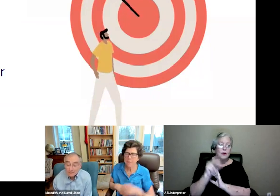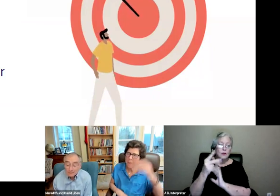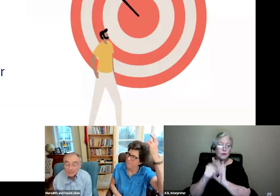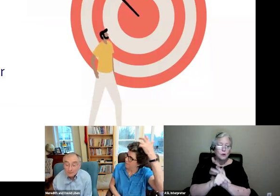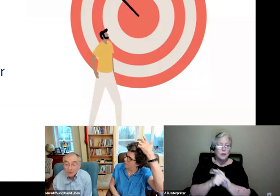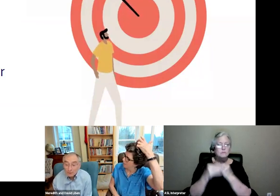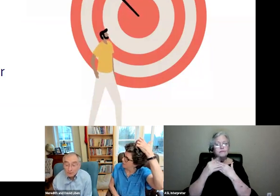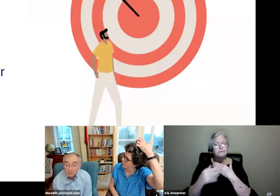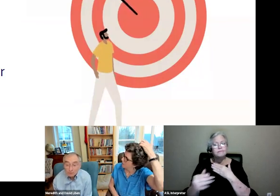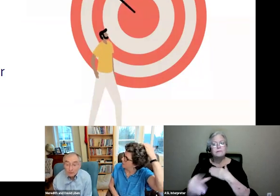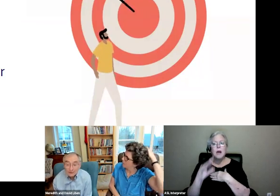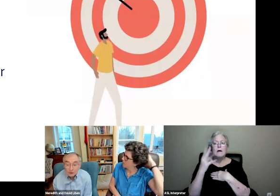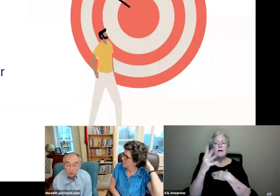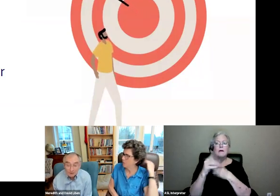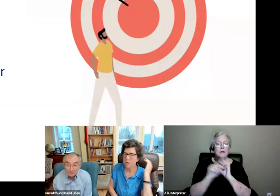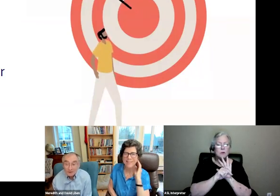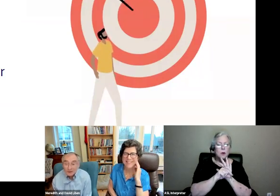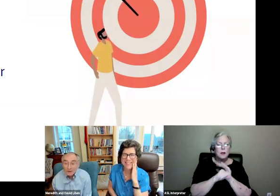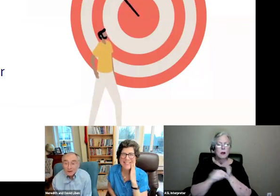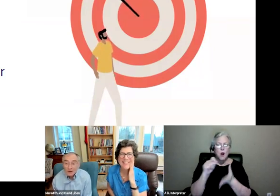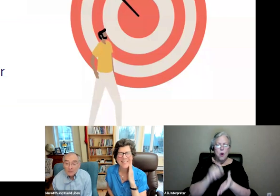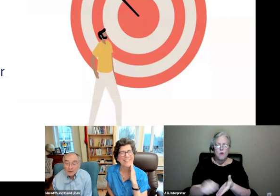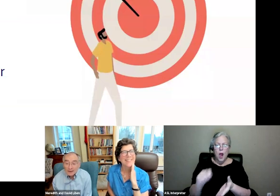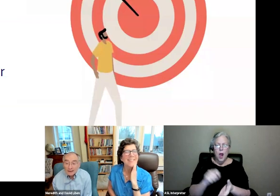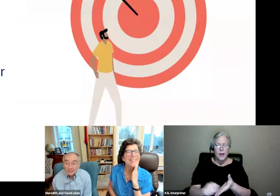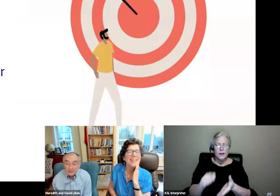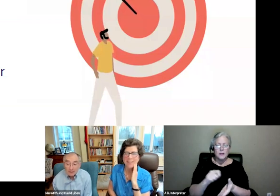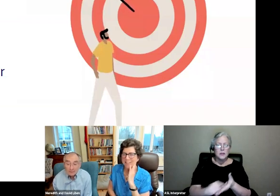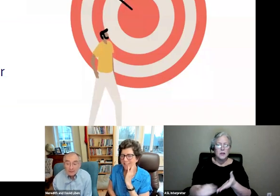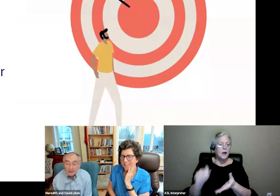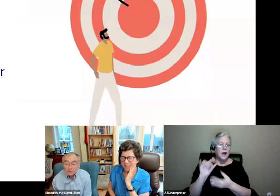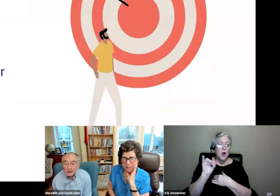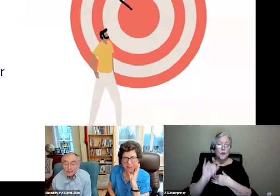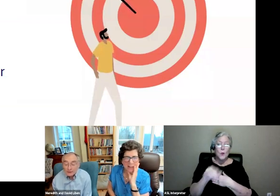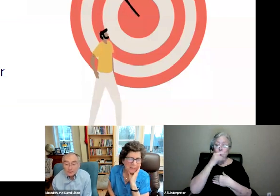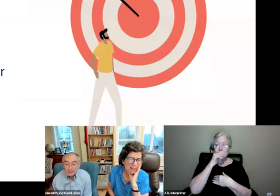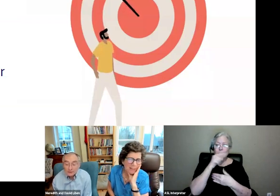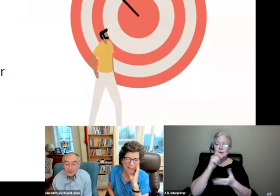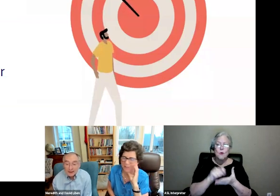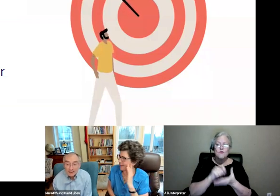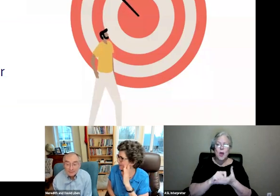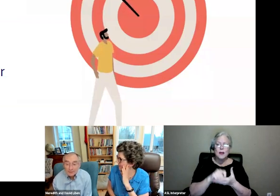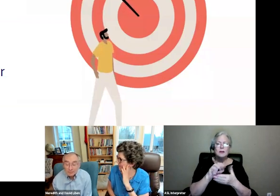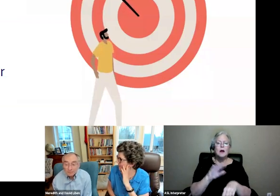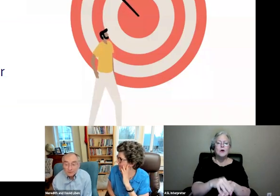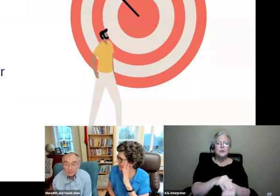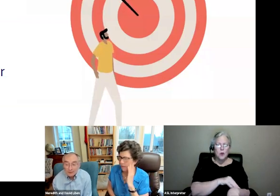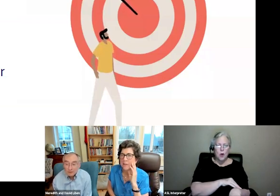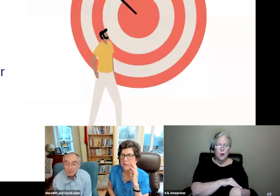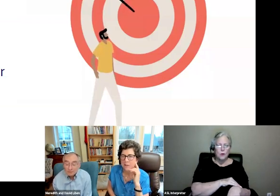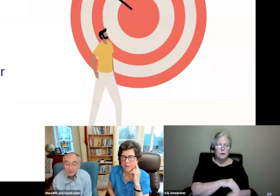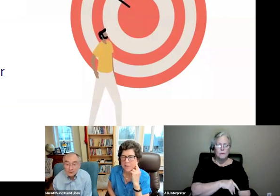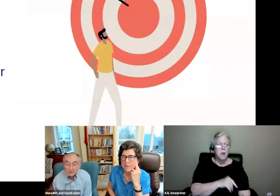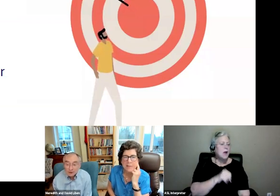grade, write slowly. Every time they're asked to write something, it does not have to be perfect